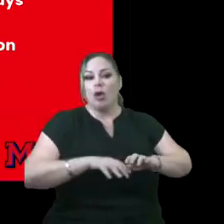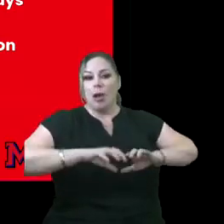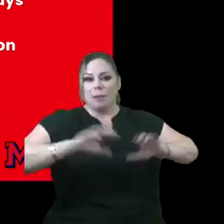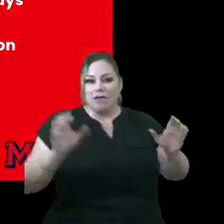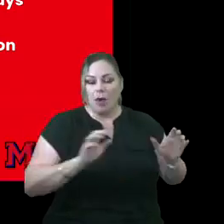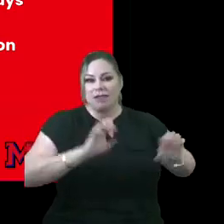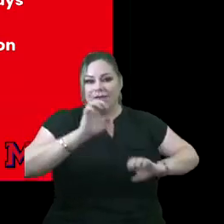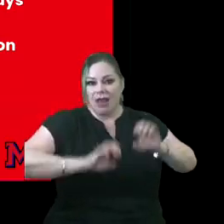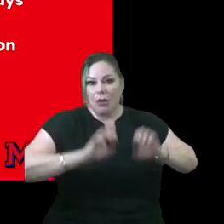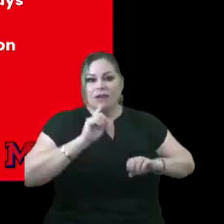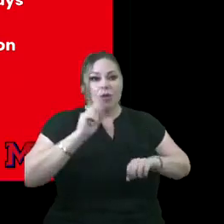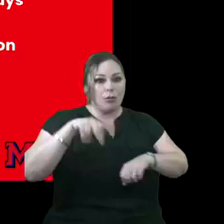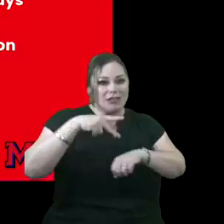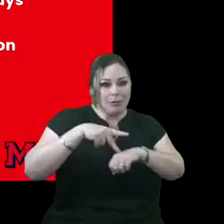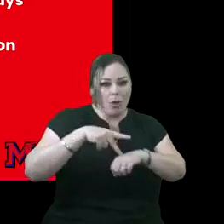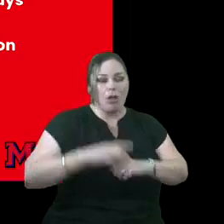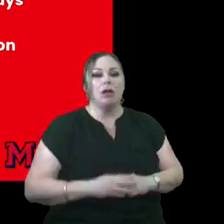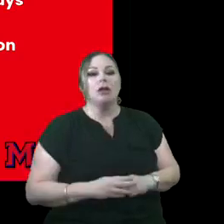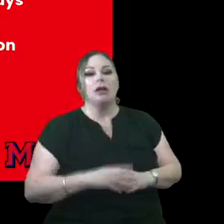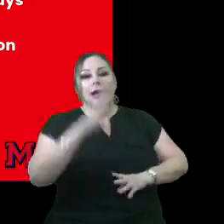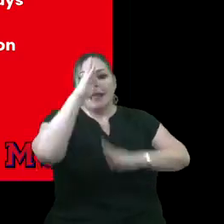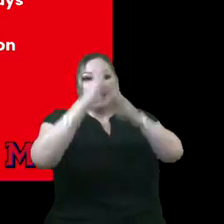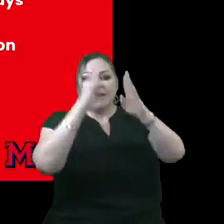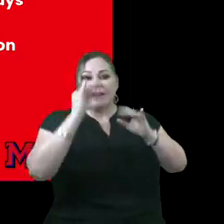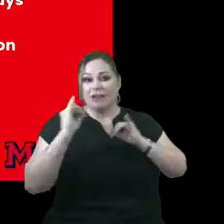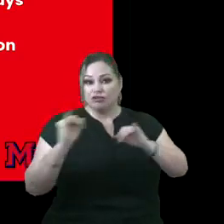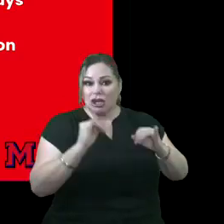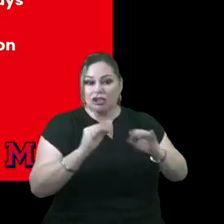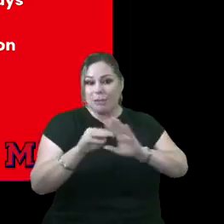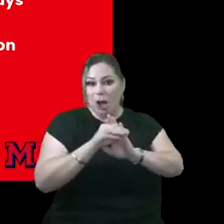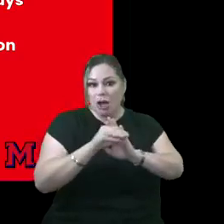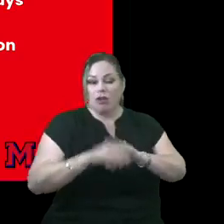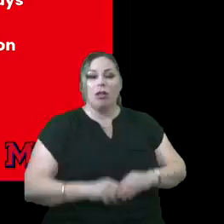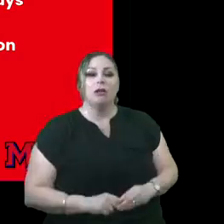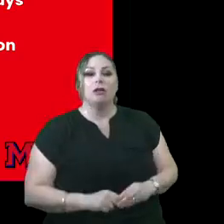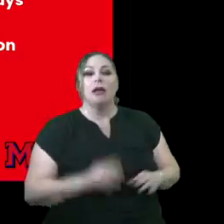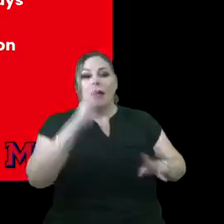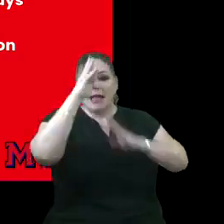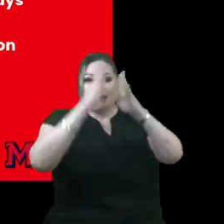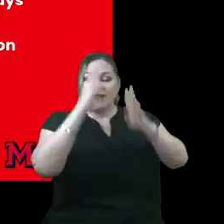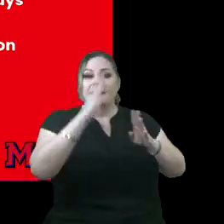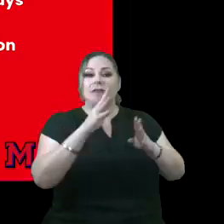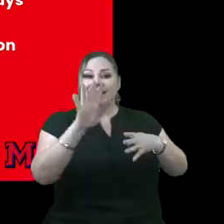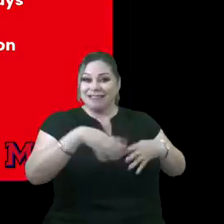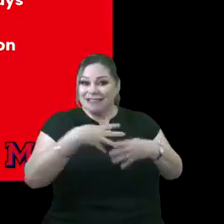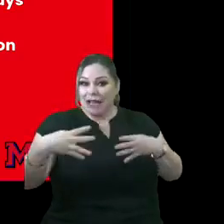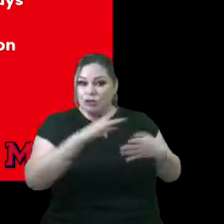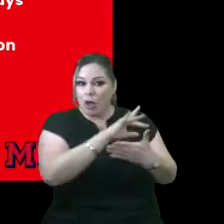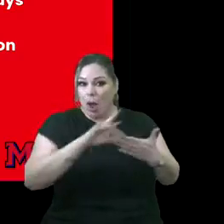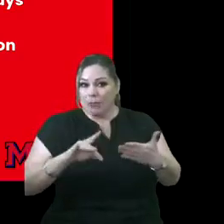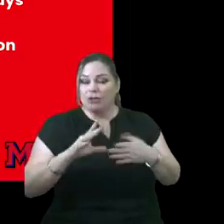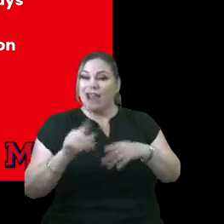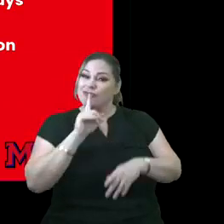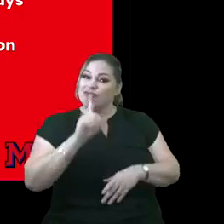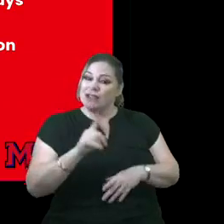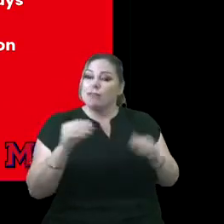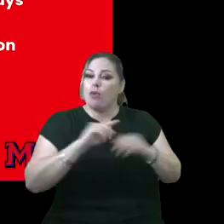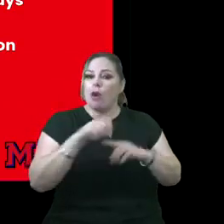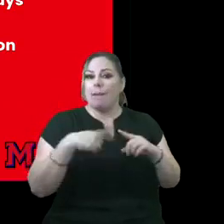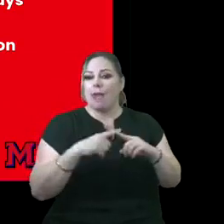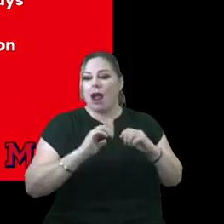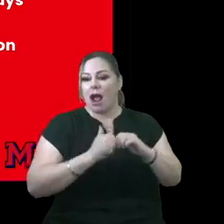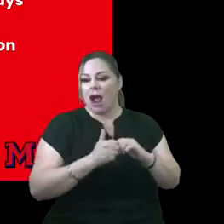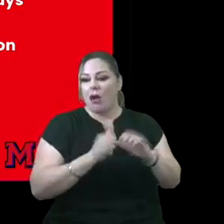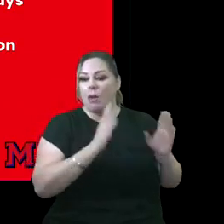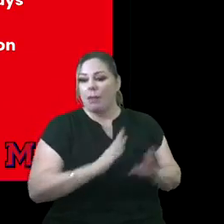evaluations for principals, innovative instructional models, innovative scheduling options, and really more about how